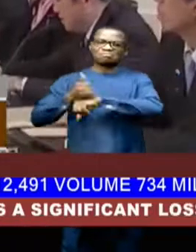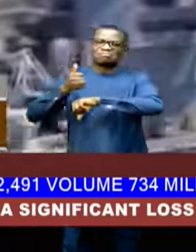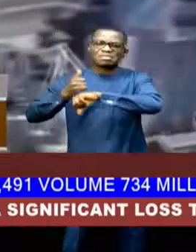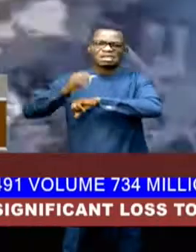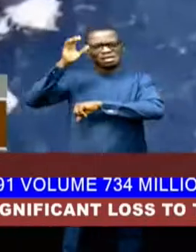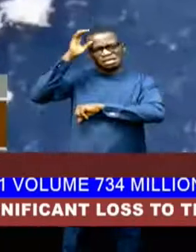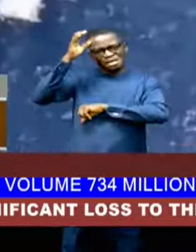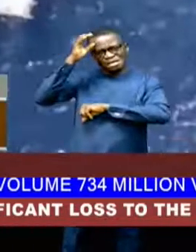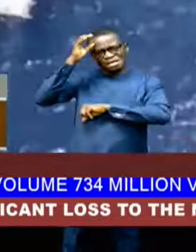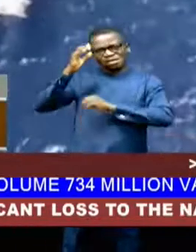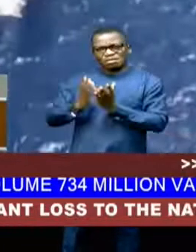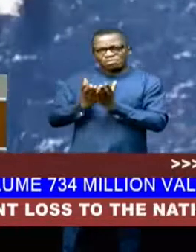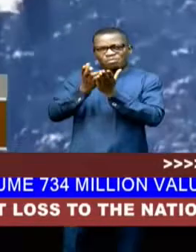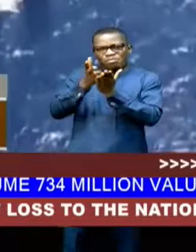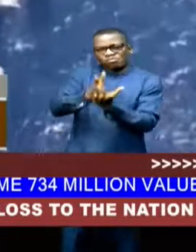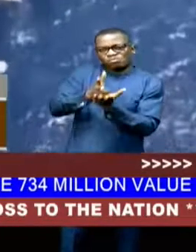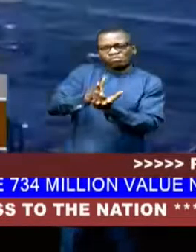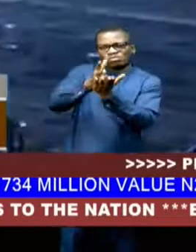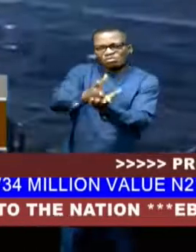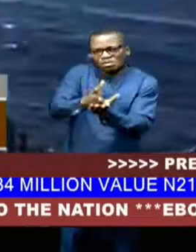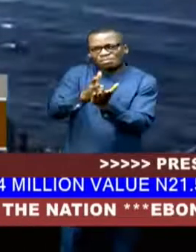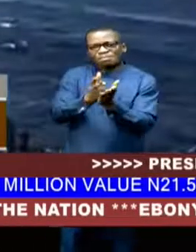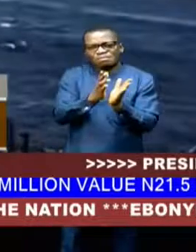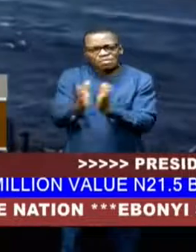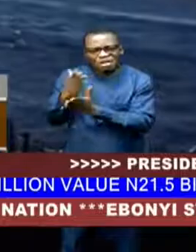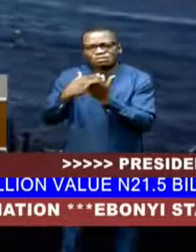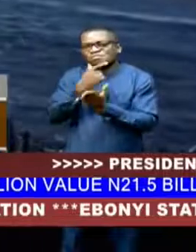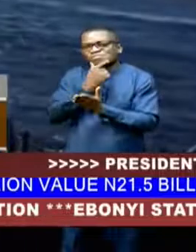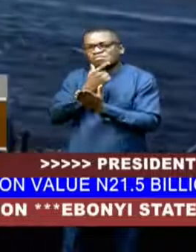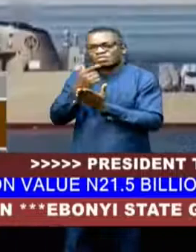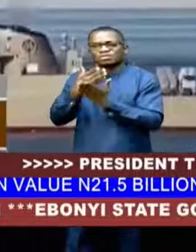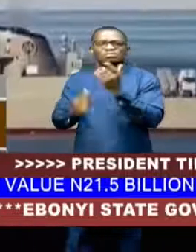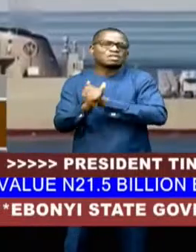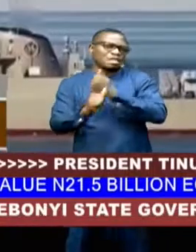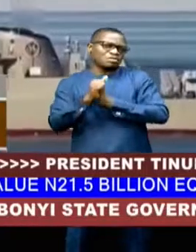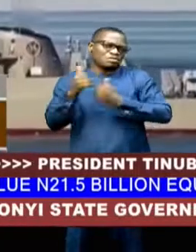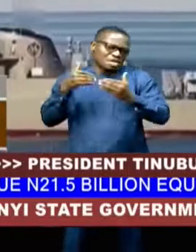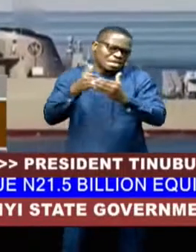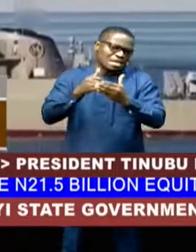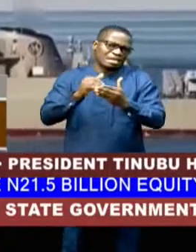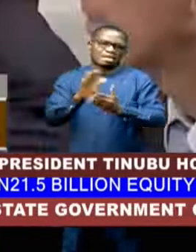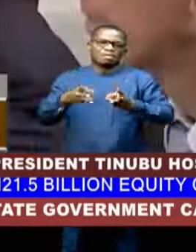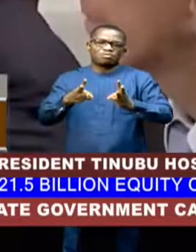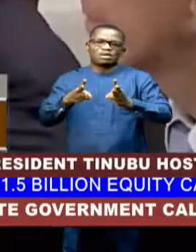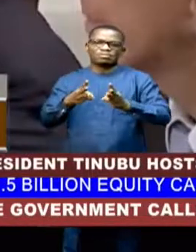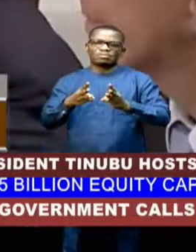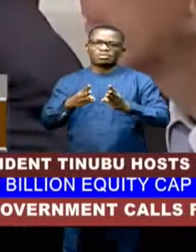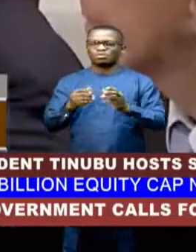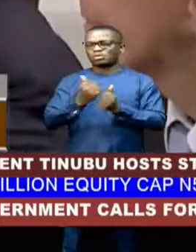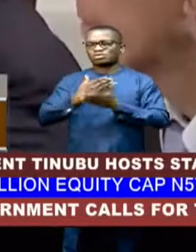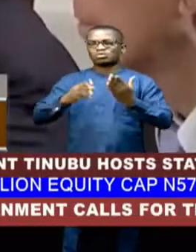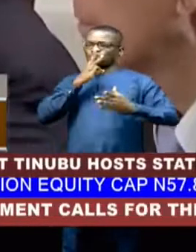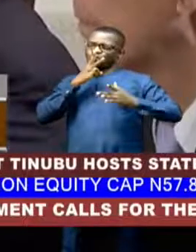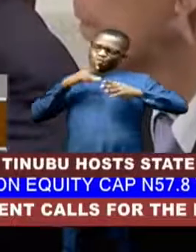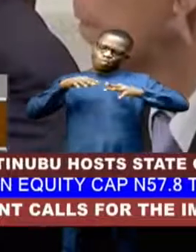of highly dangerous maneuvers near the Second Thomas Shore, a disputed maritime region near the